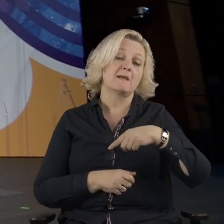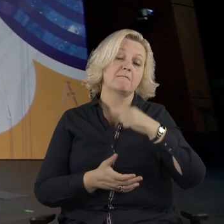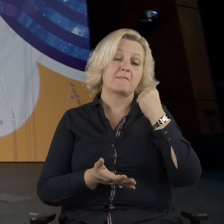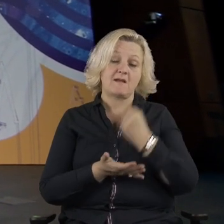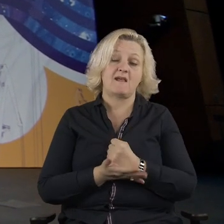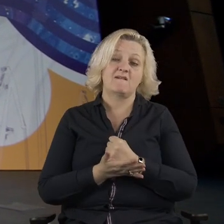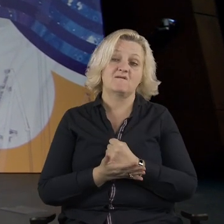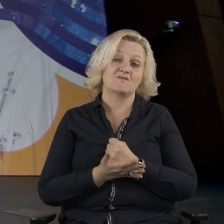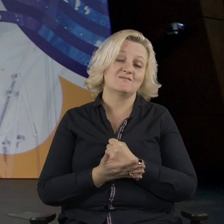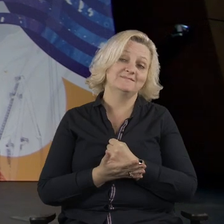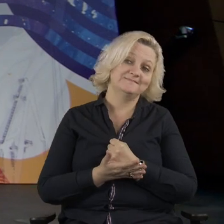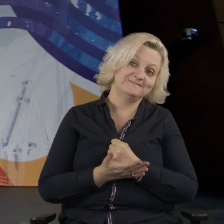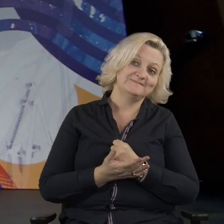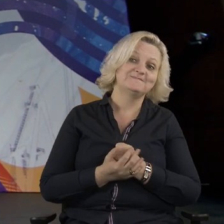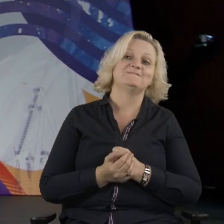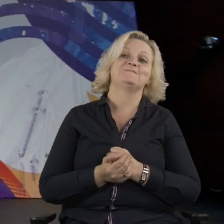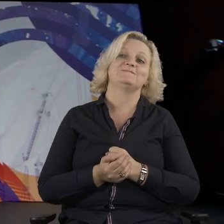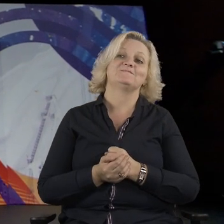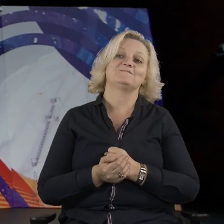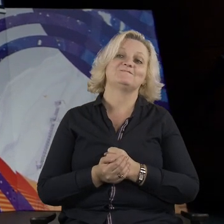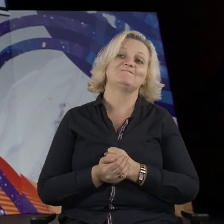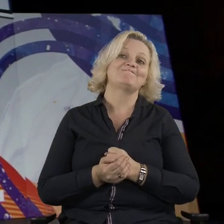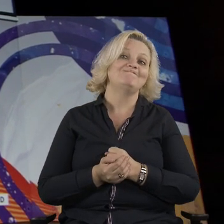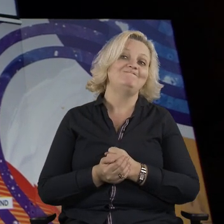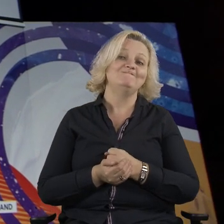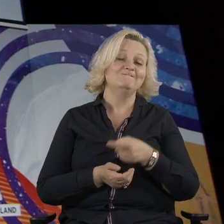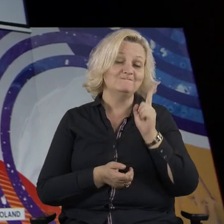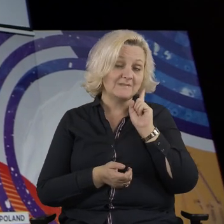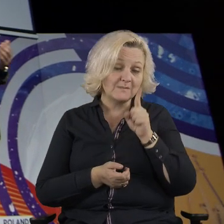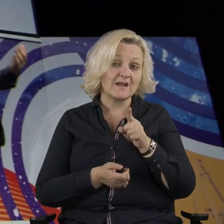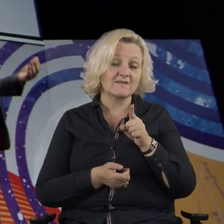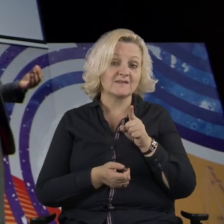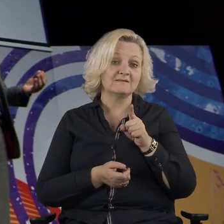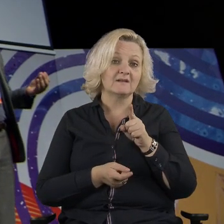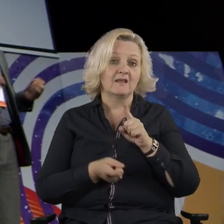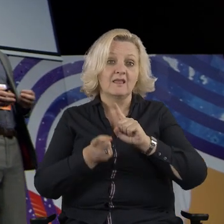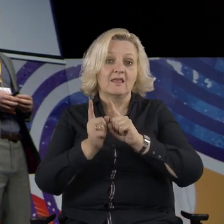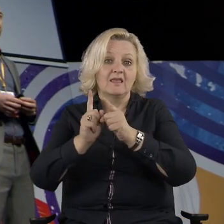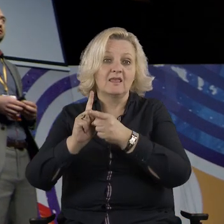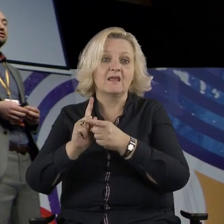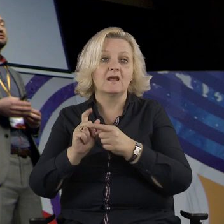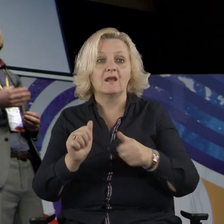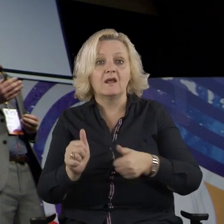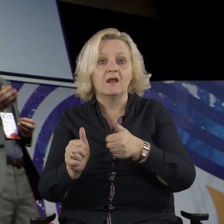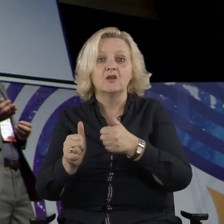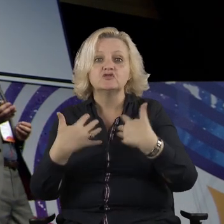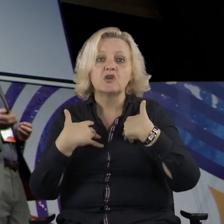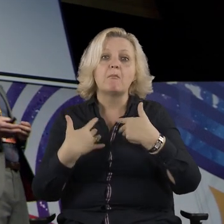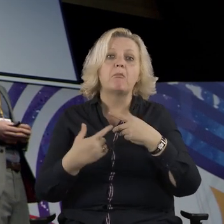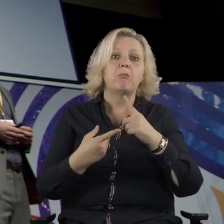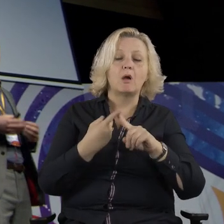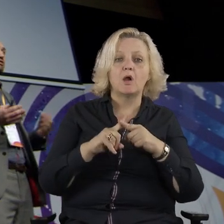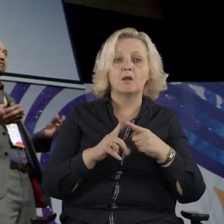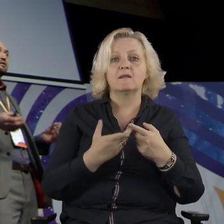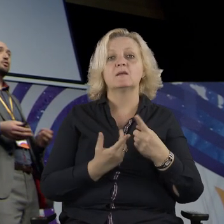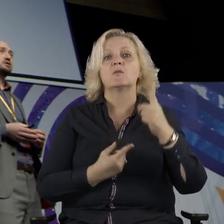in our political life. Way too often, they provide little to no incentive for politicians, businesses,